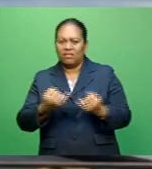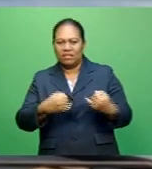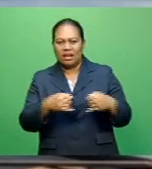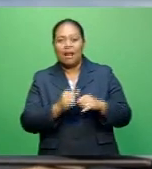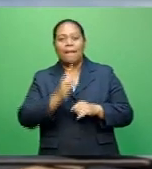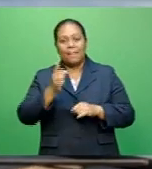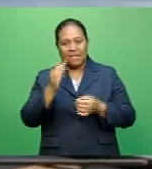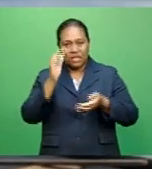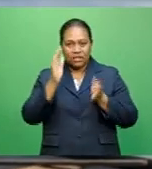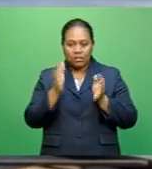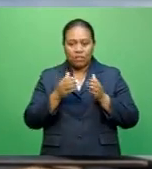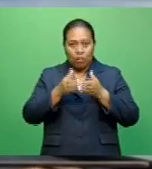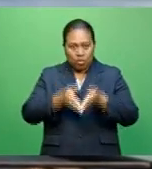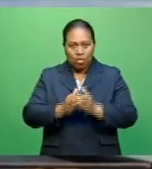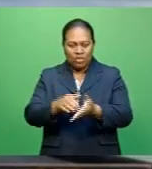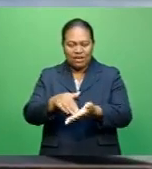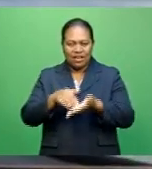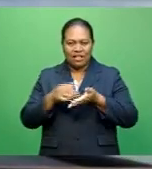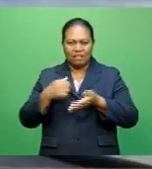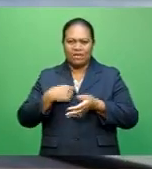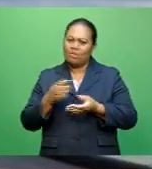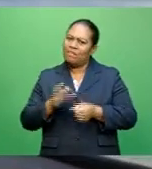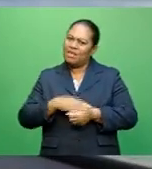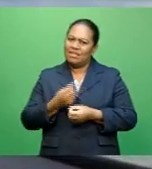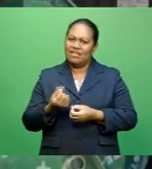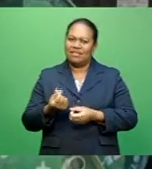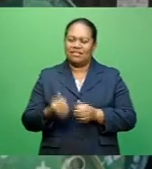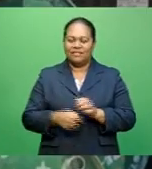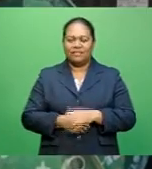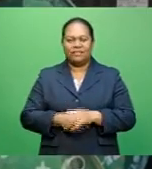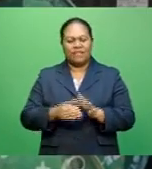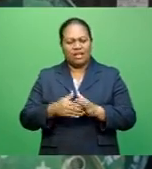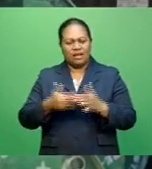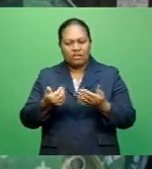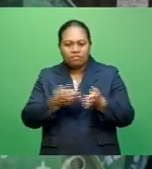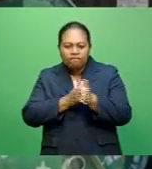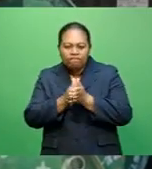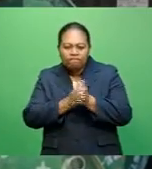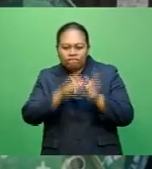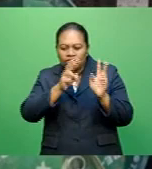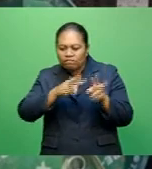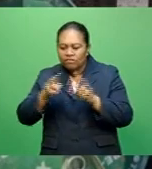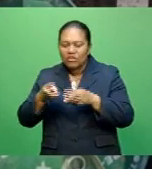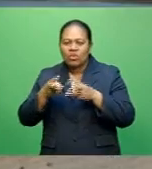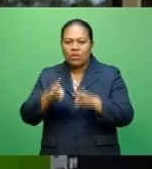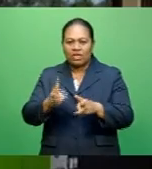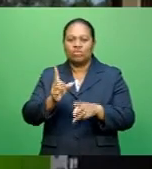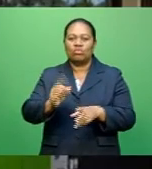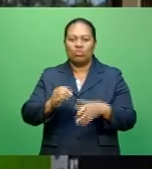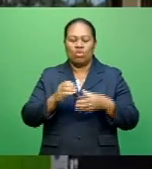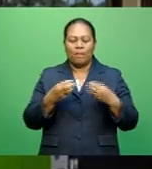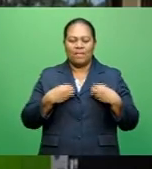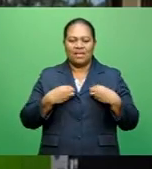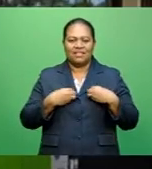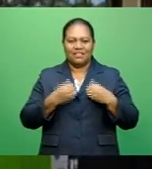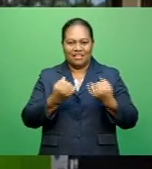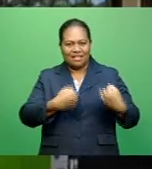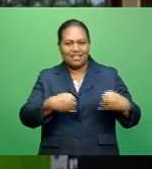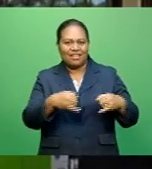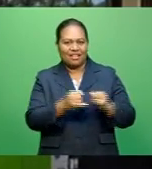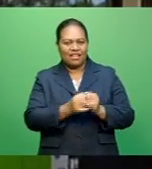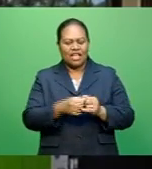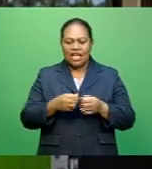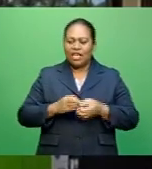makes it easier. It's a healthy sign that we are looking for ways to do business here on the island and